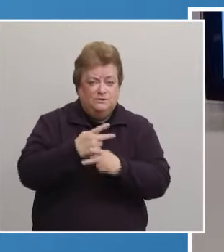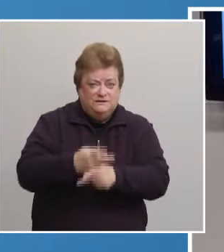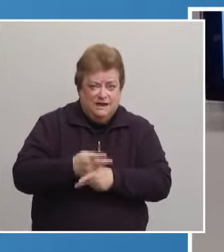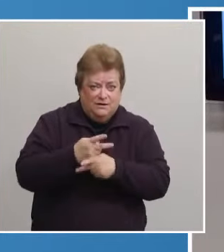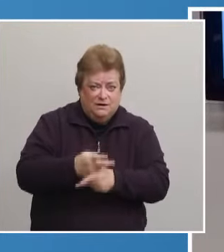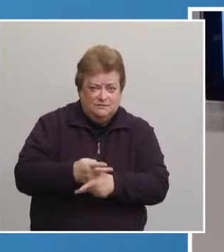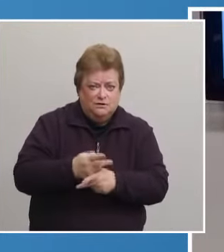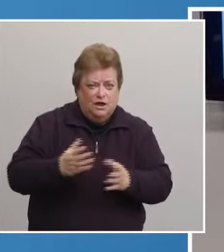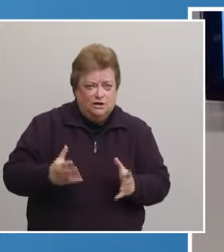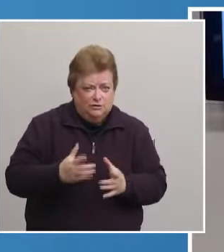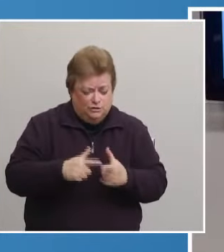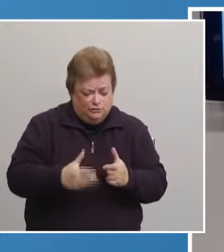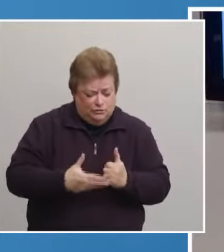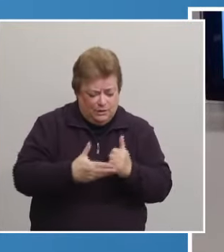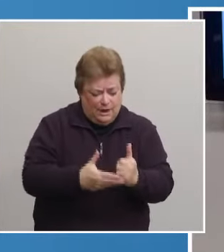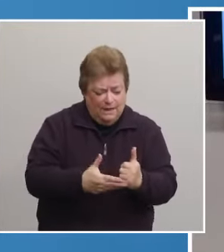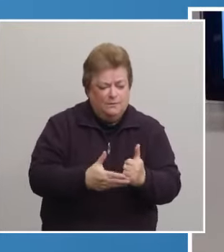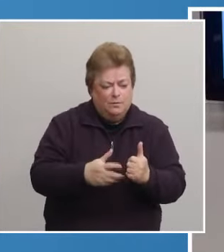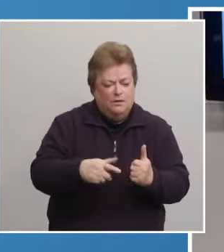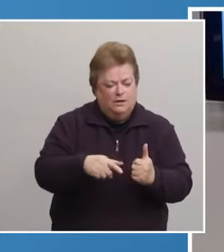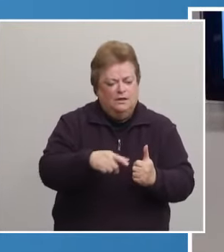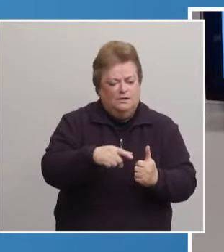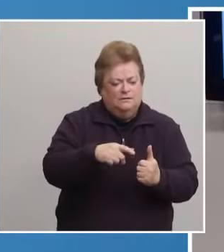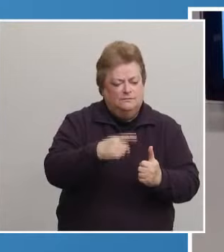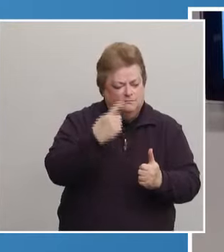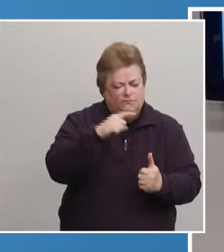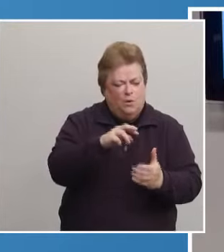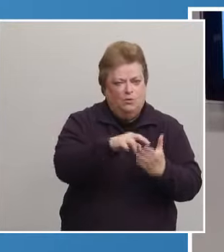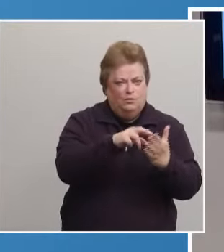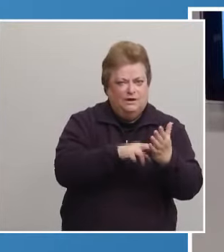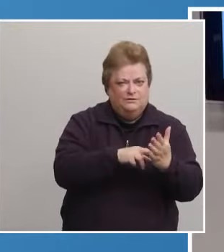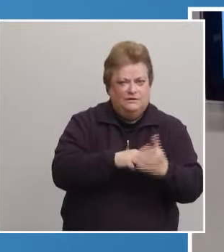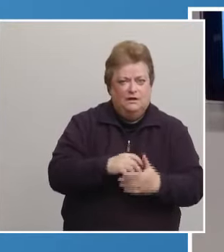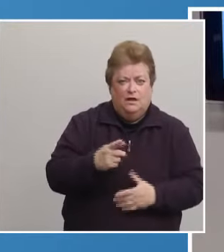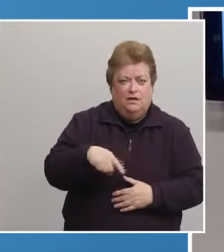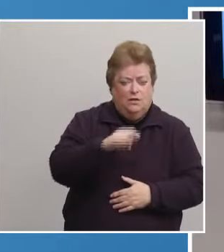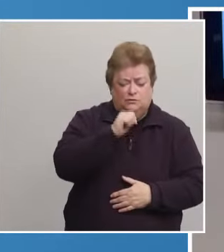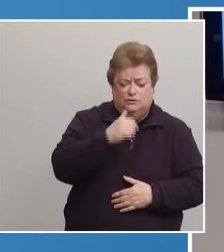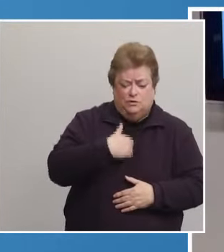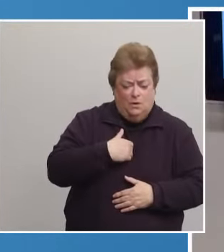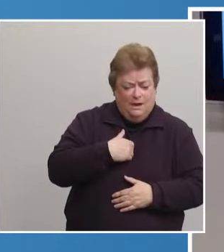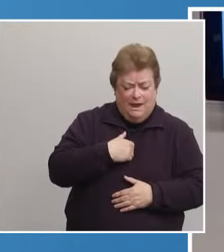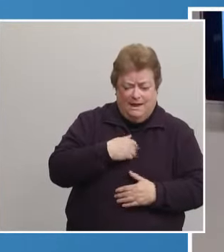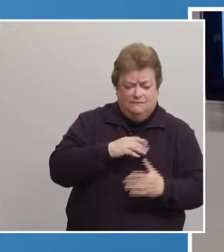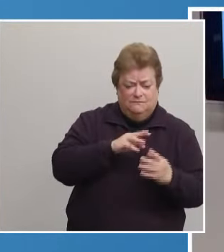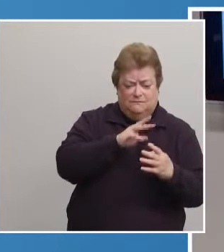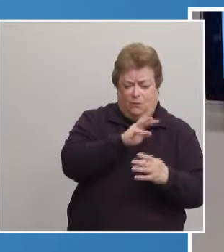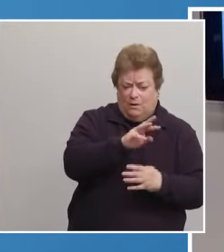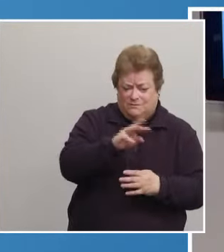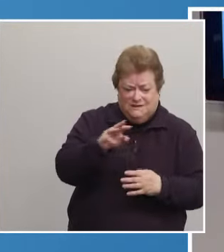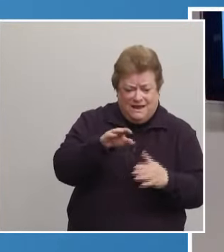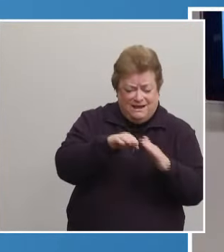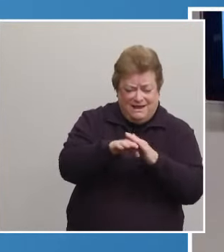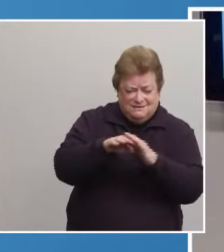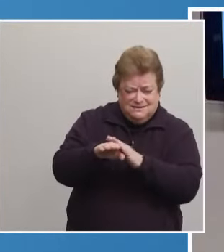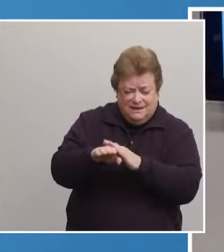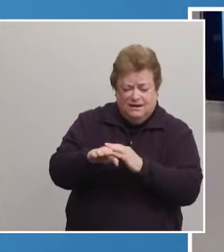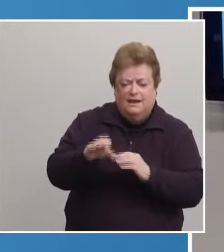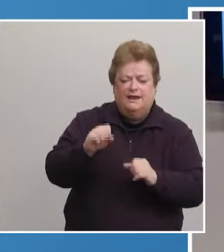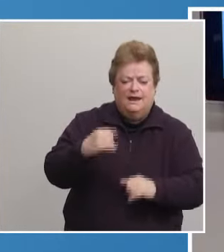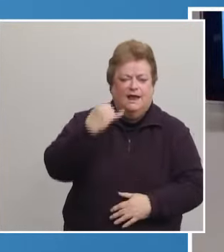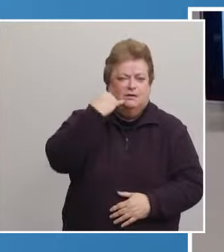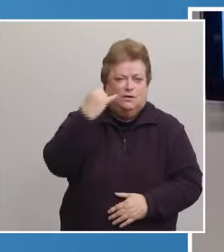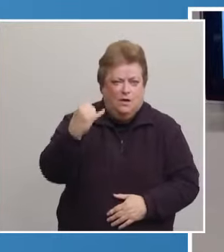to assist those who need help to register. Those who do not have online access or need assistance may call the